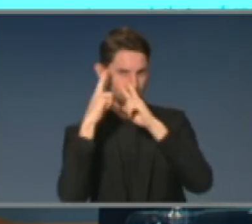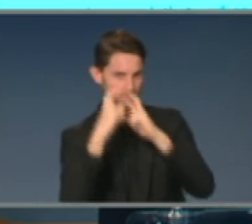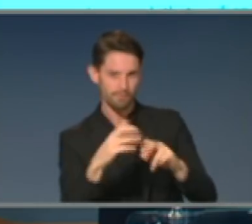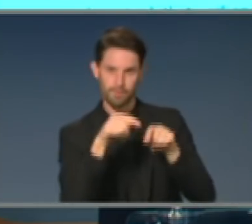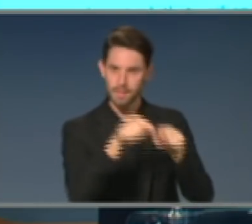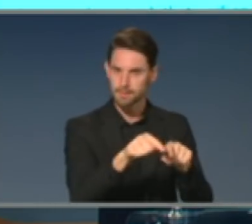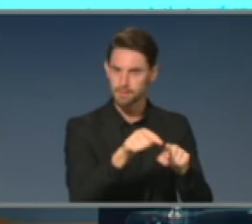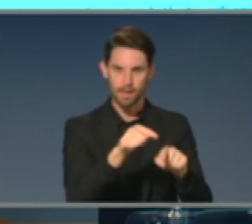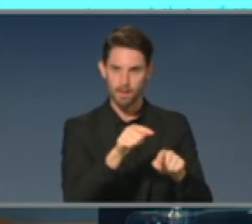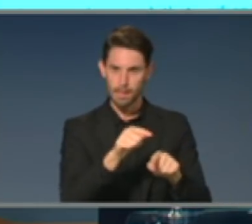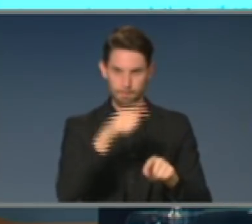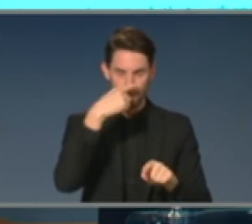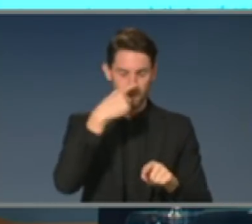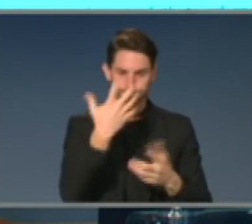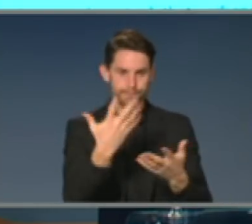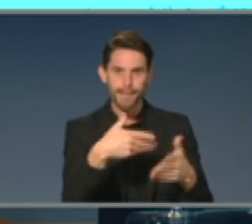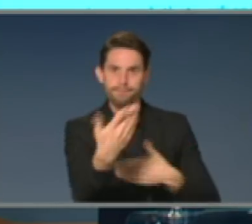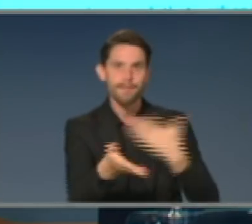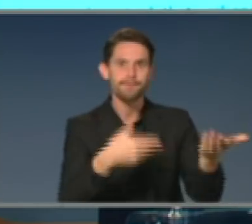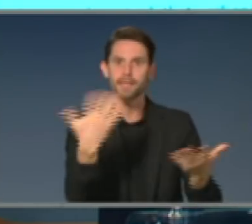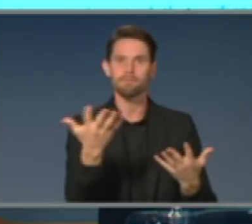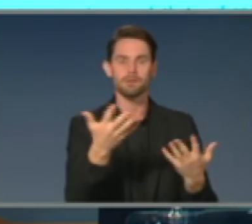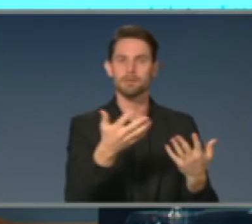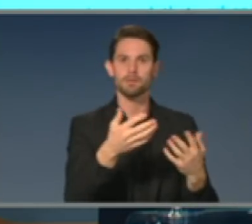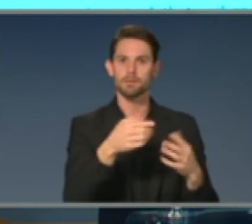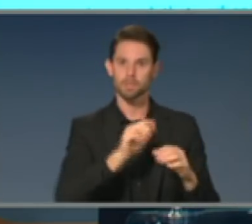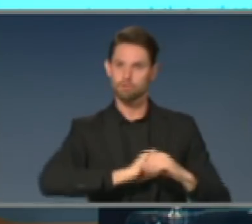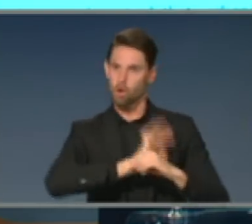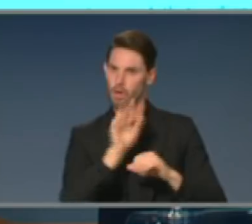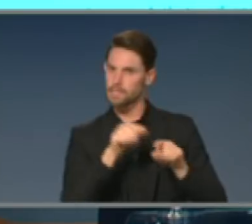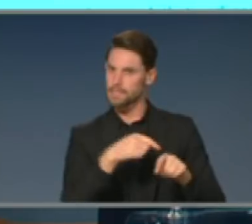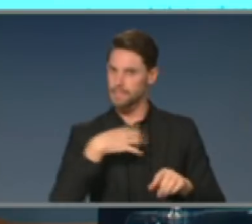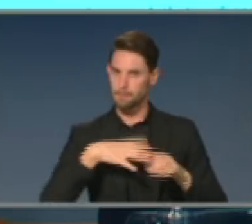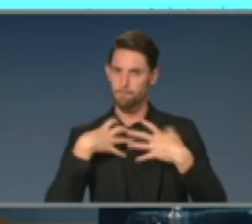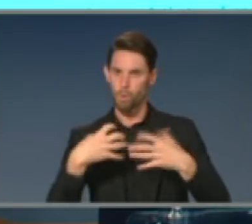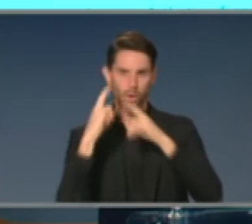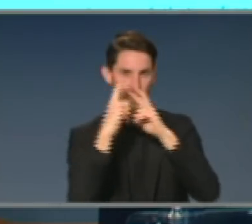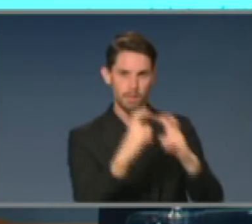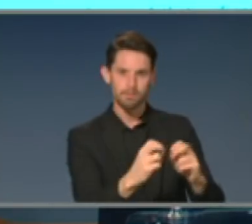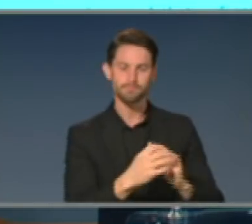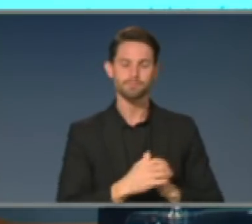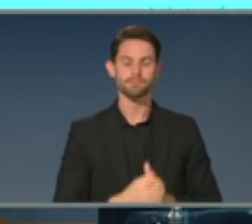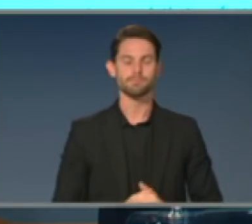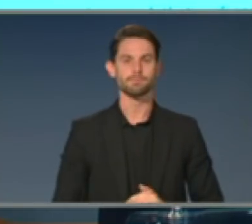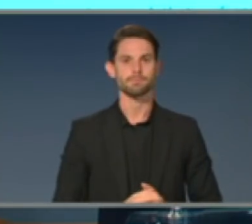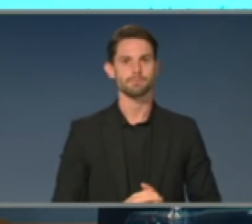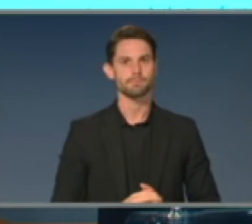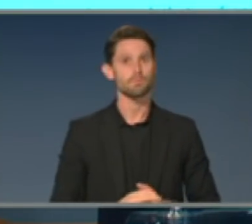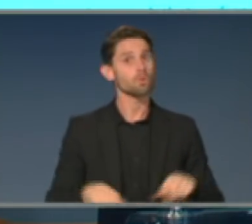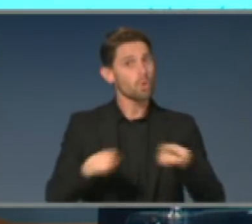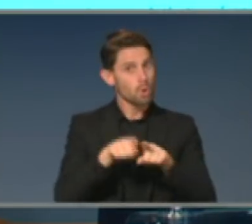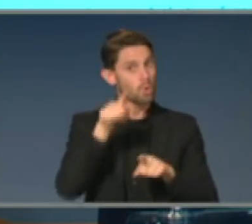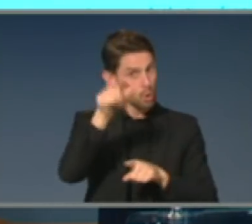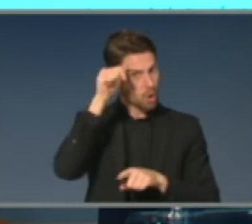We have to also factor into our modelling other things, like we're still seeing cases in returned travellers. Our quarantine measures have been